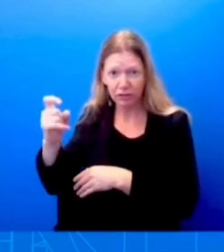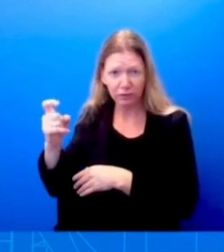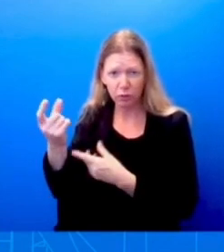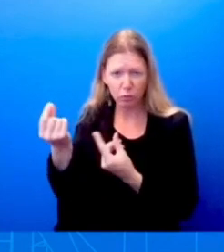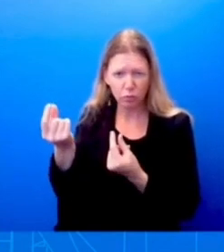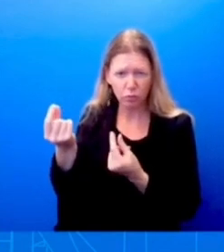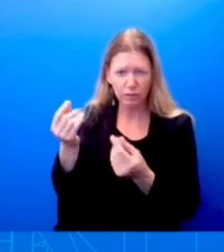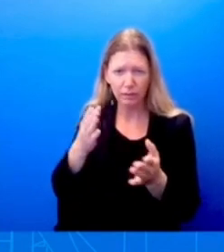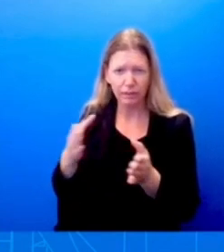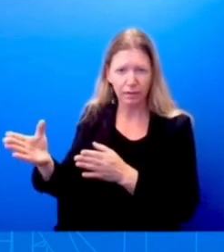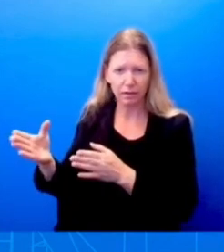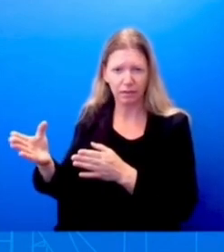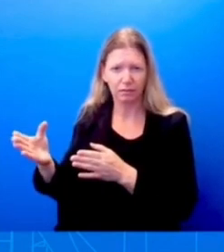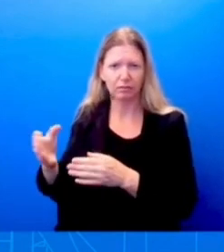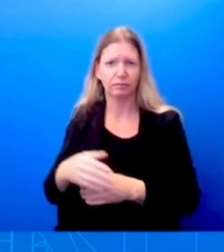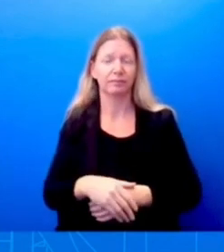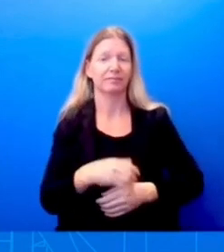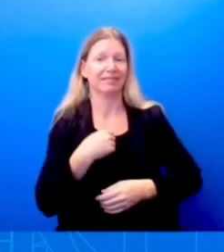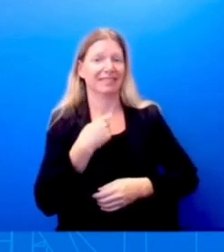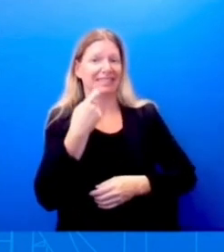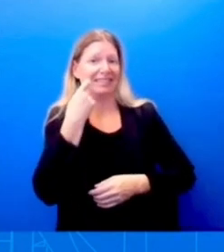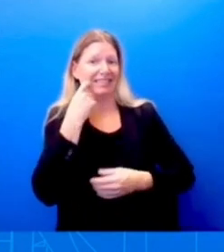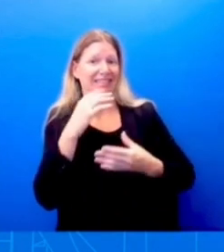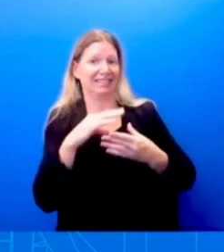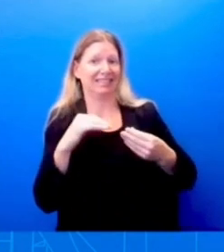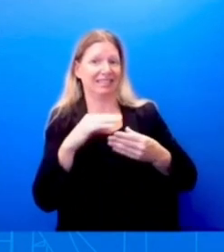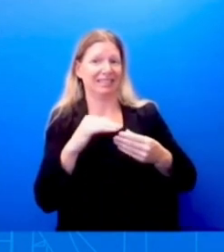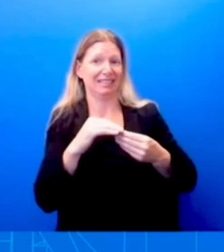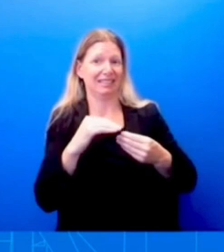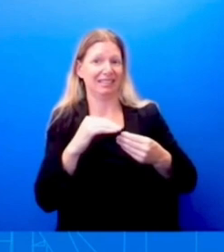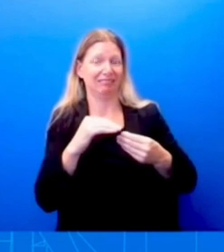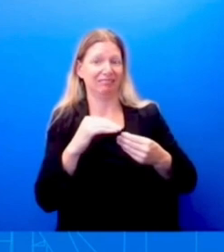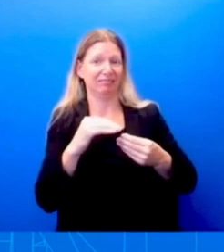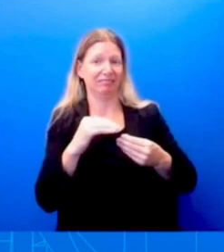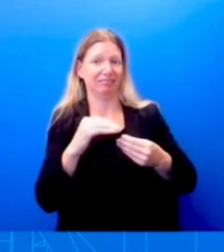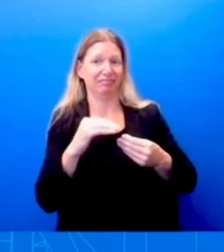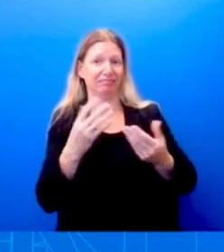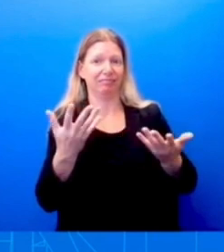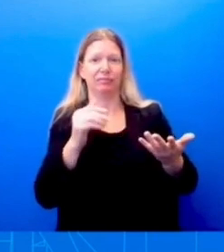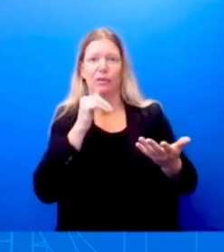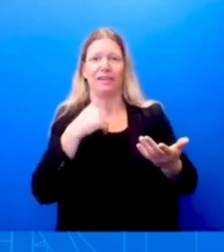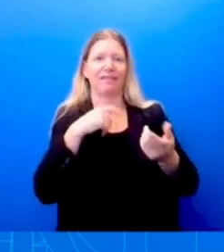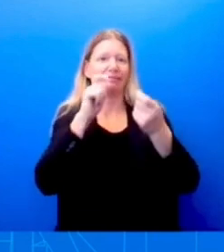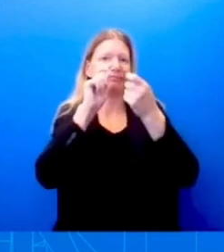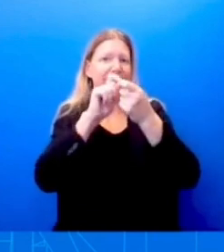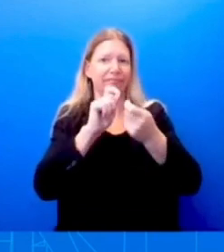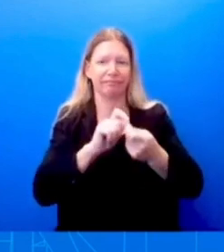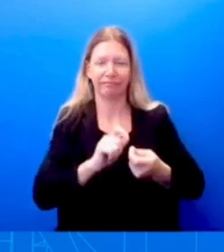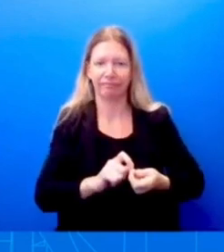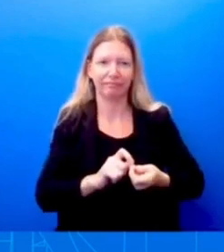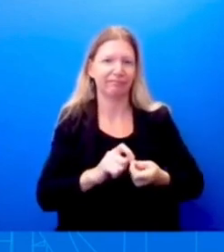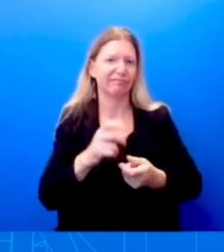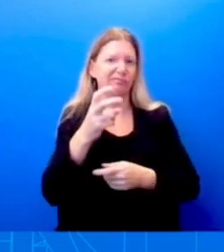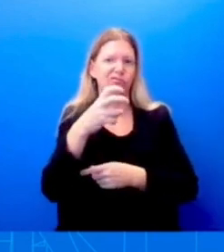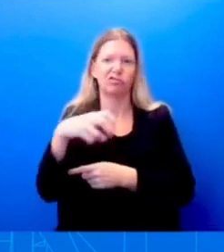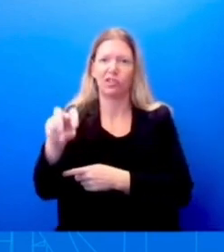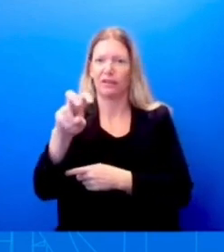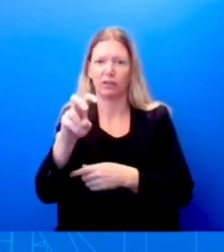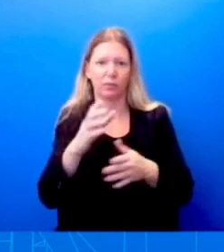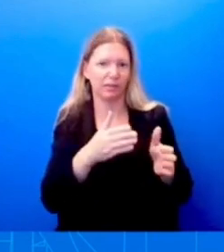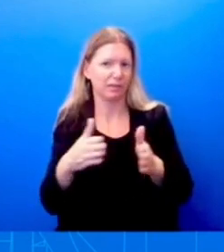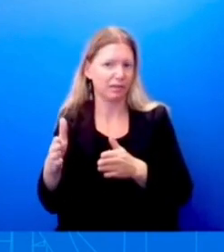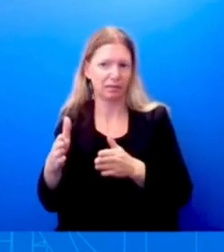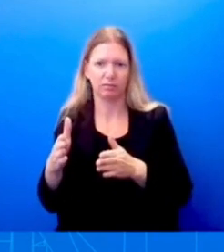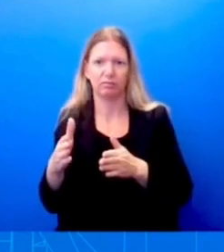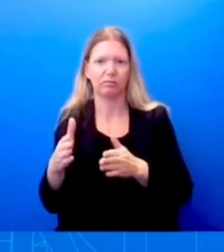we don't, we're not tracking, um, certainly any, um, any travel to Jacksonville. Uh, the president, you saw the president's statement. You heard it from me.